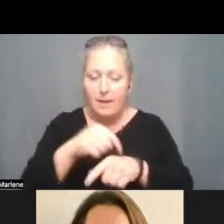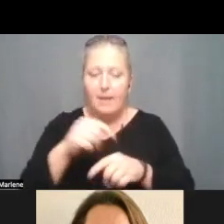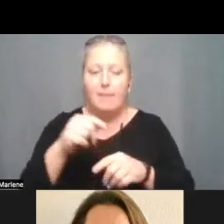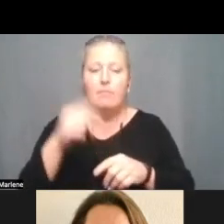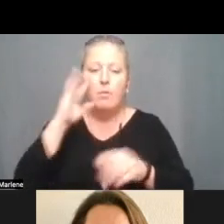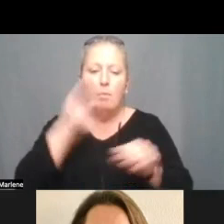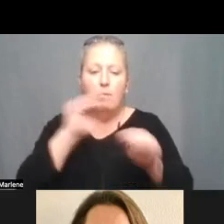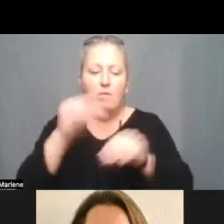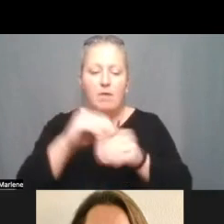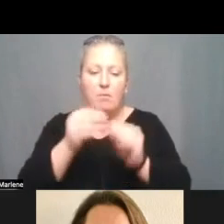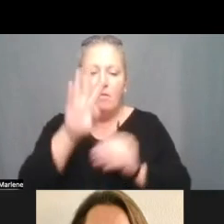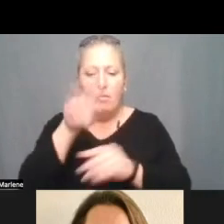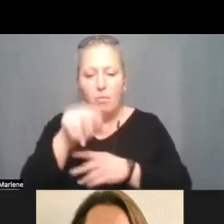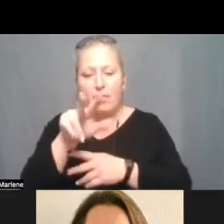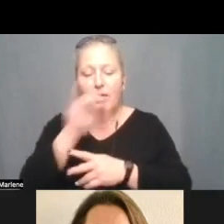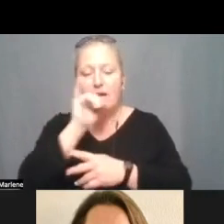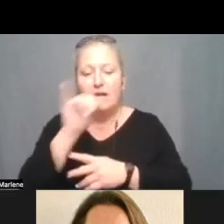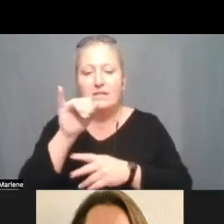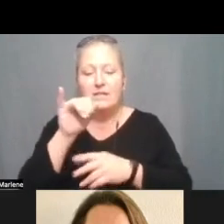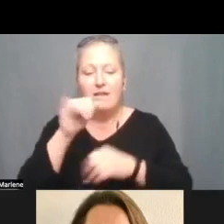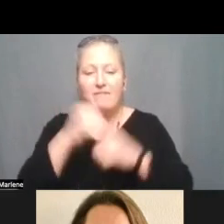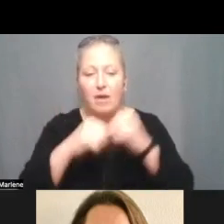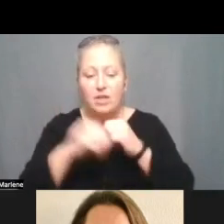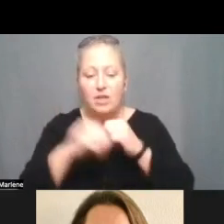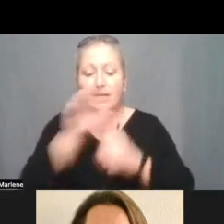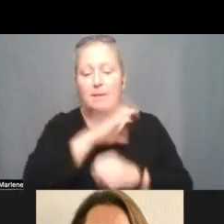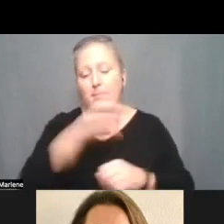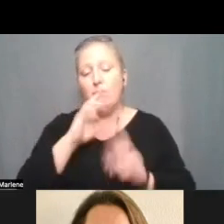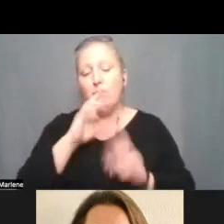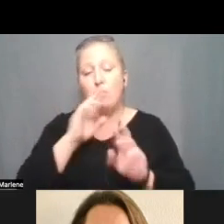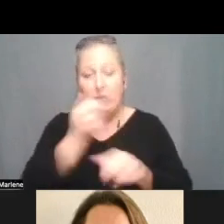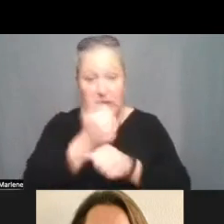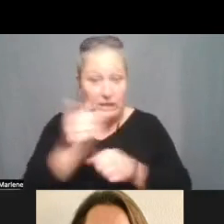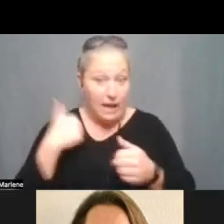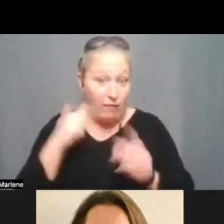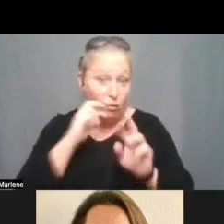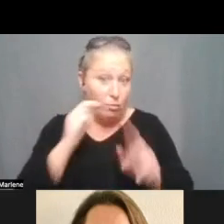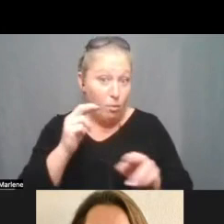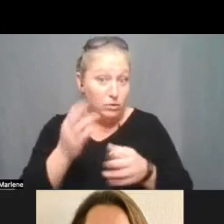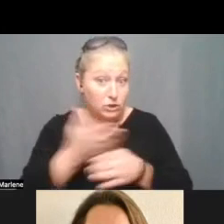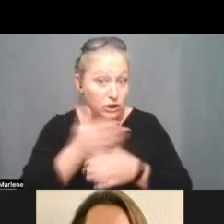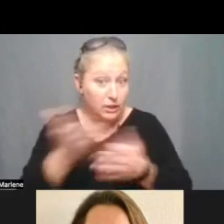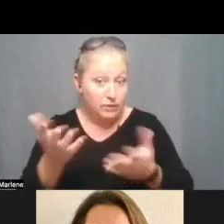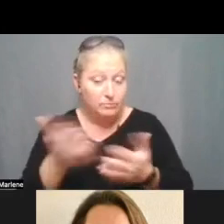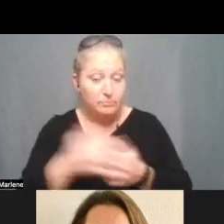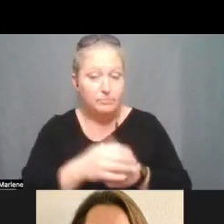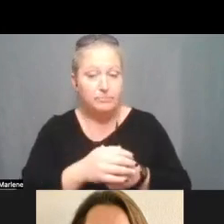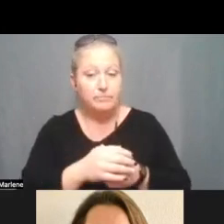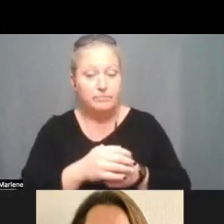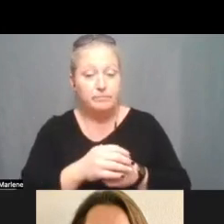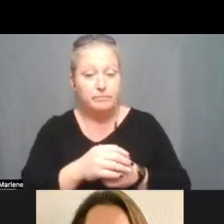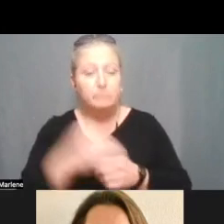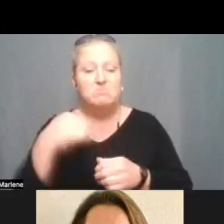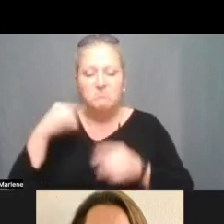to item 4.3, which is foundation committee reports. Does anyone have any reports to share? I can start